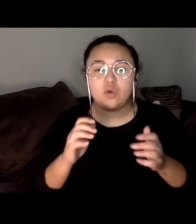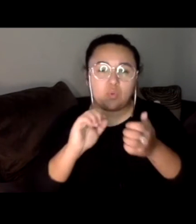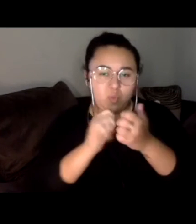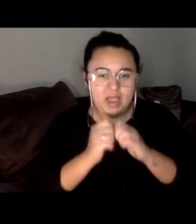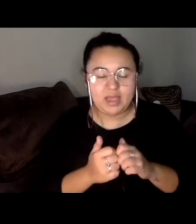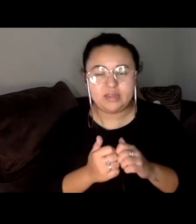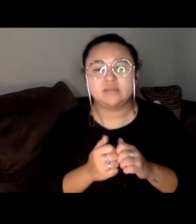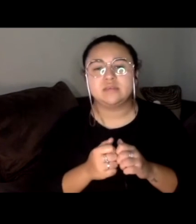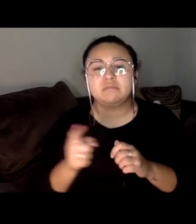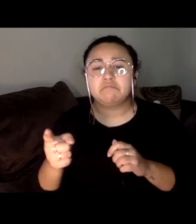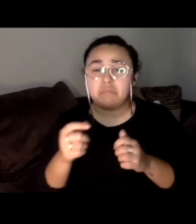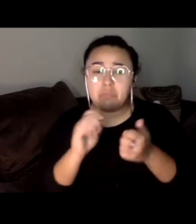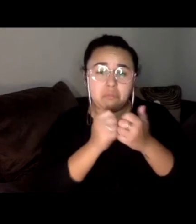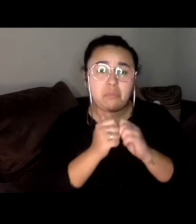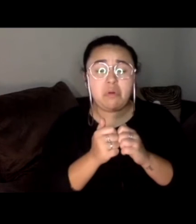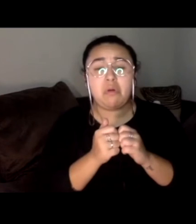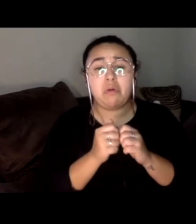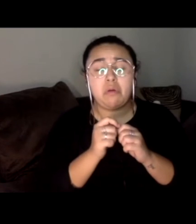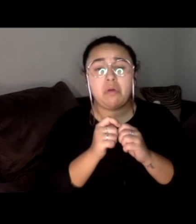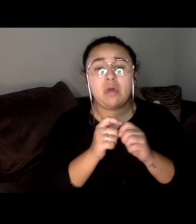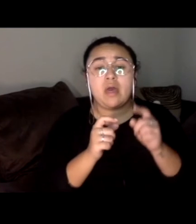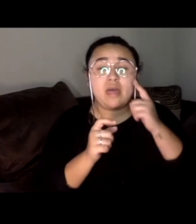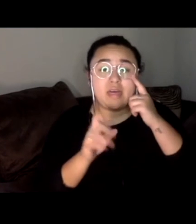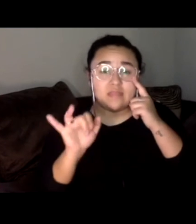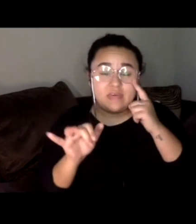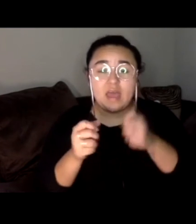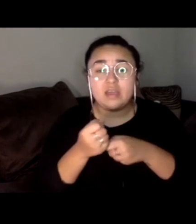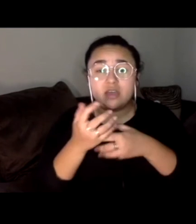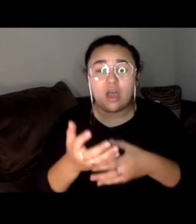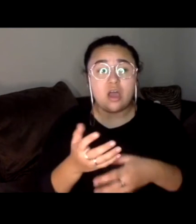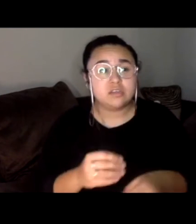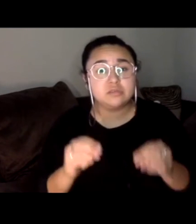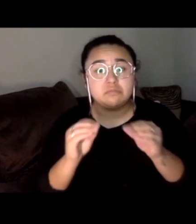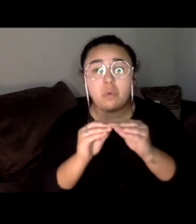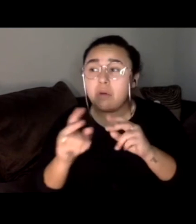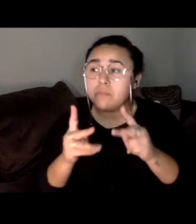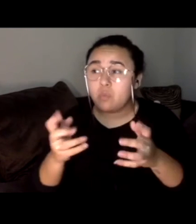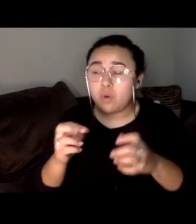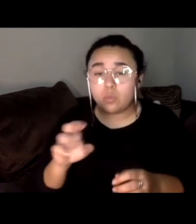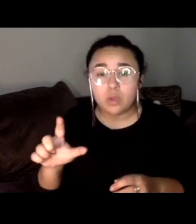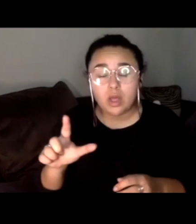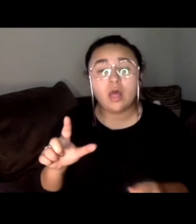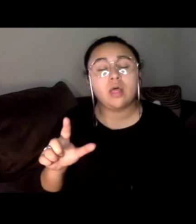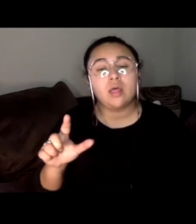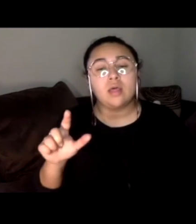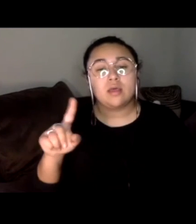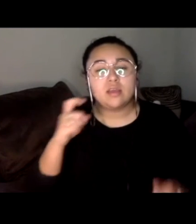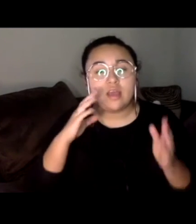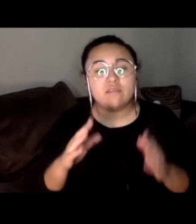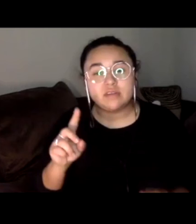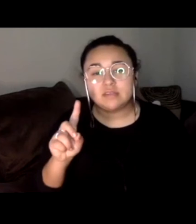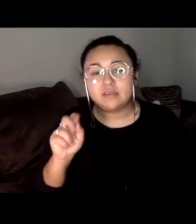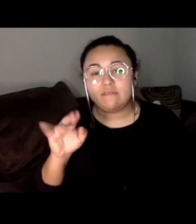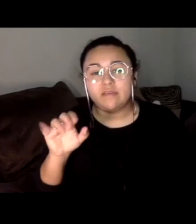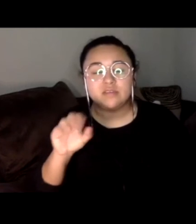drew and attracted more people to actually recalling Governor Gray Davis. And of course, as we know, Cruz Bustamante did not